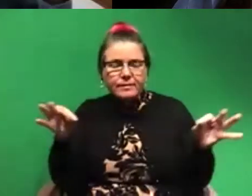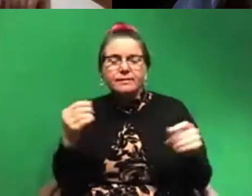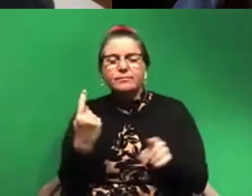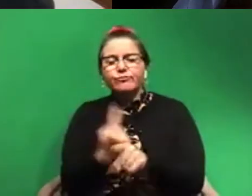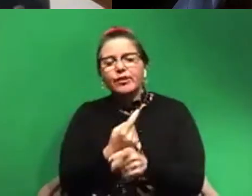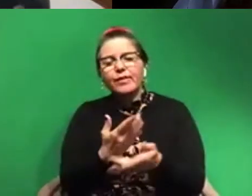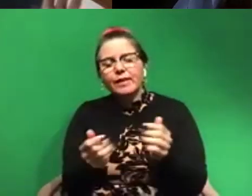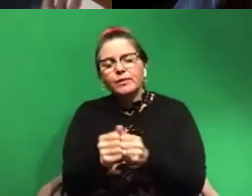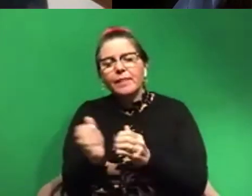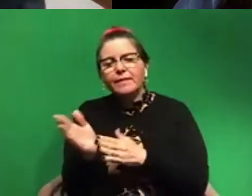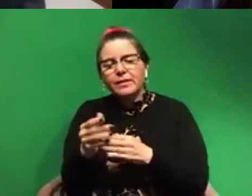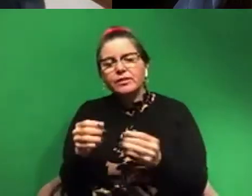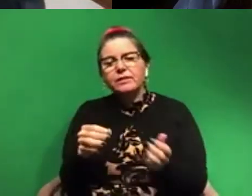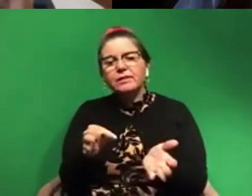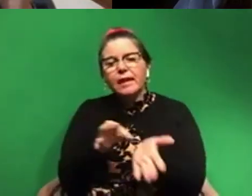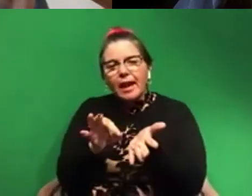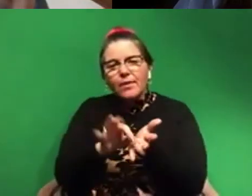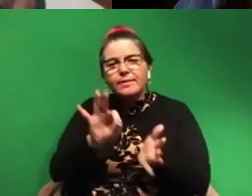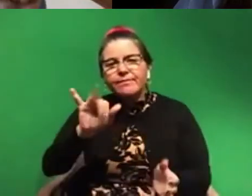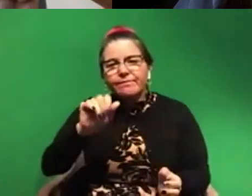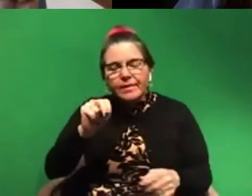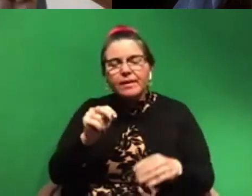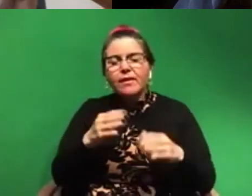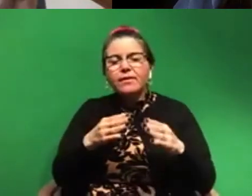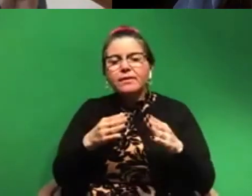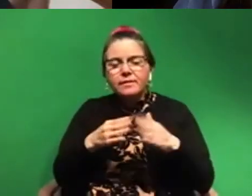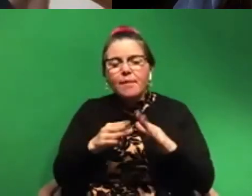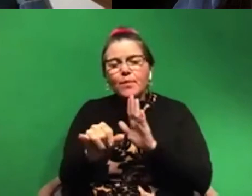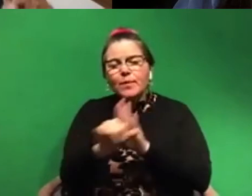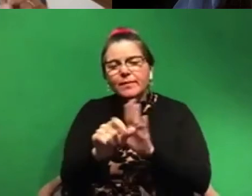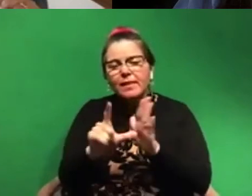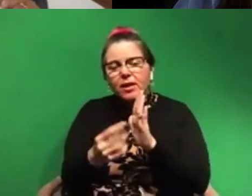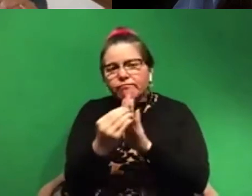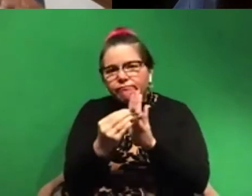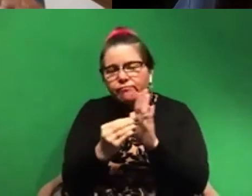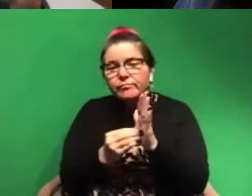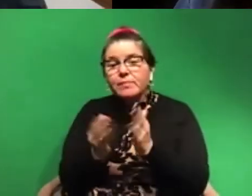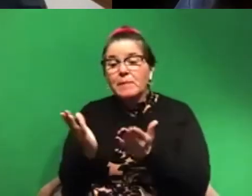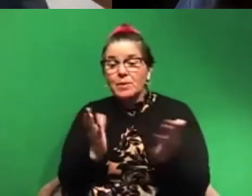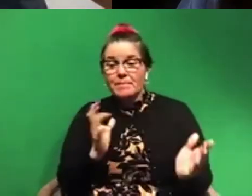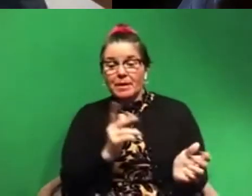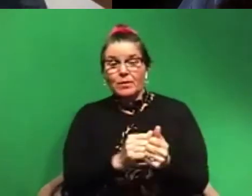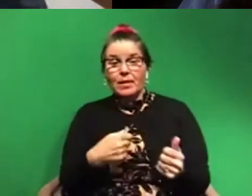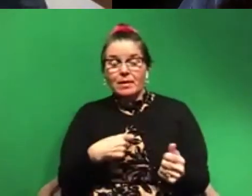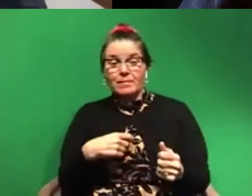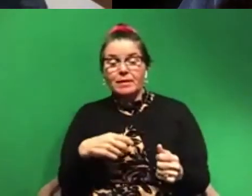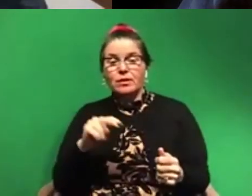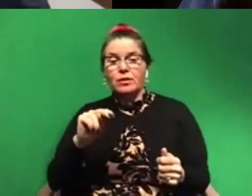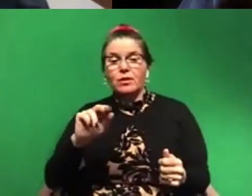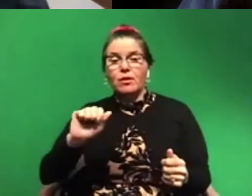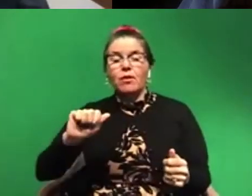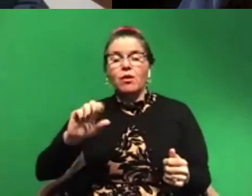rays on the top to try to identify it later and tried to bring that back with me to the NOAA facility in Seattle where I was headquartered.